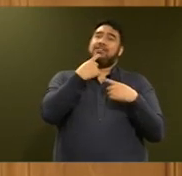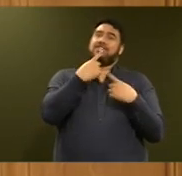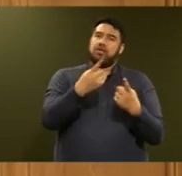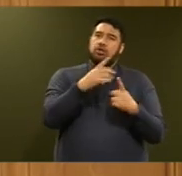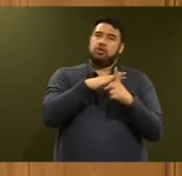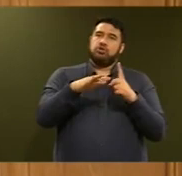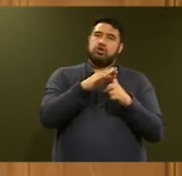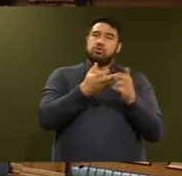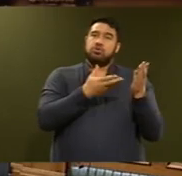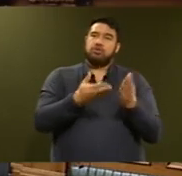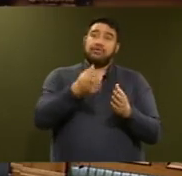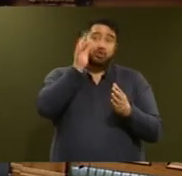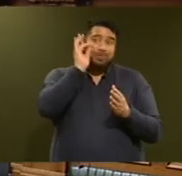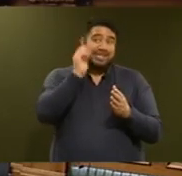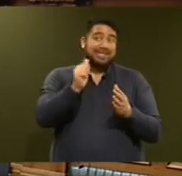definitively the case?